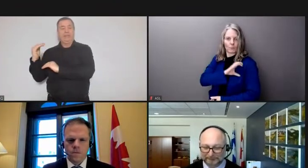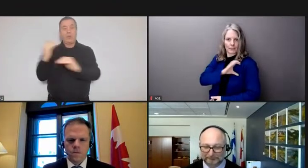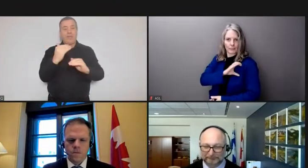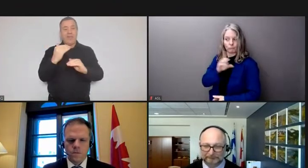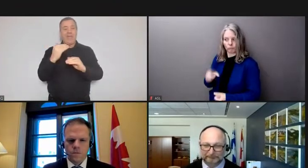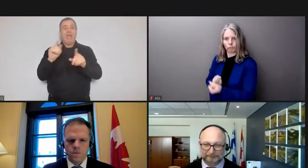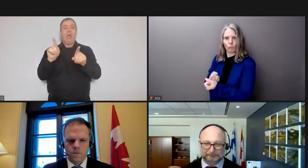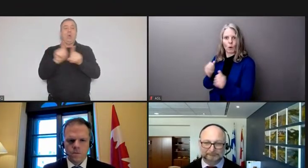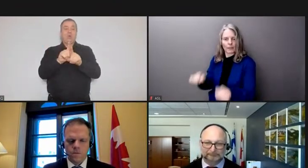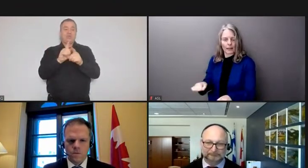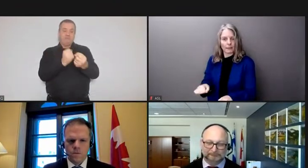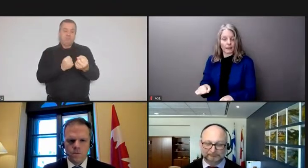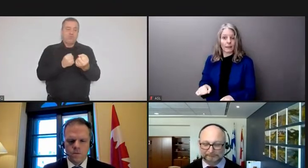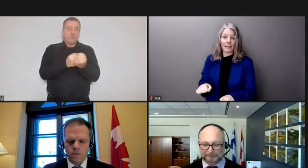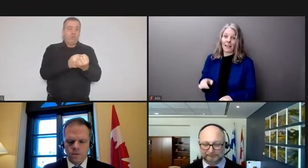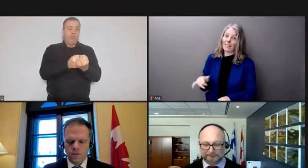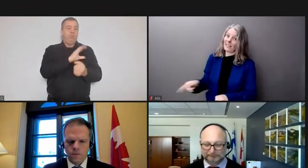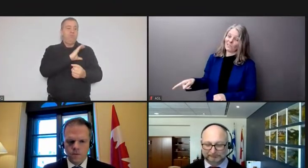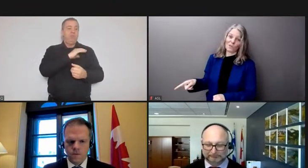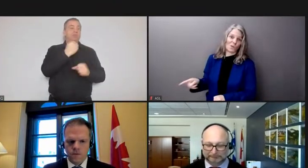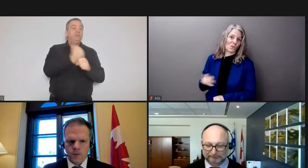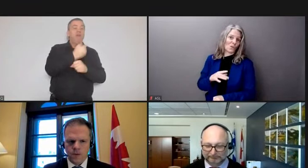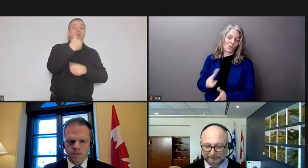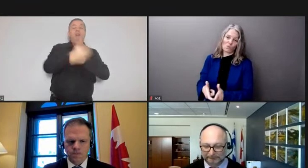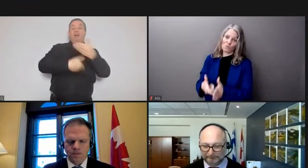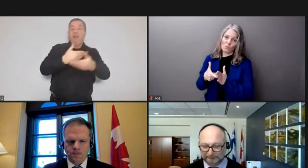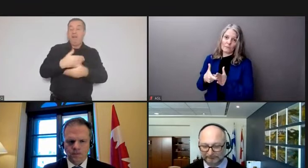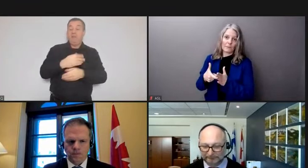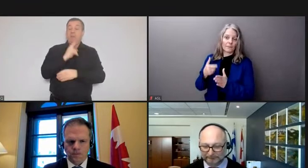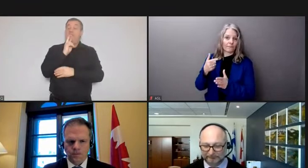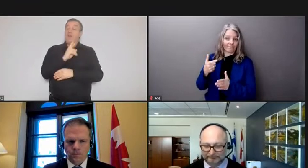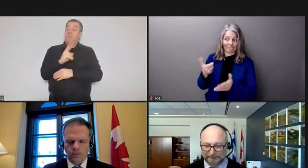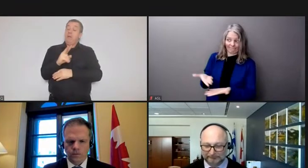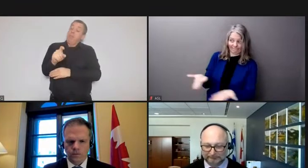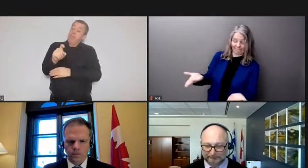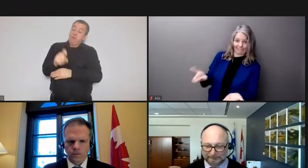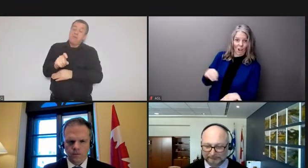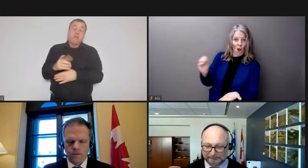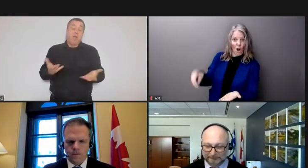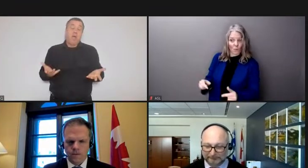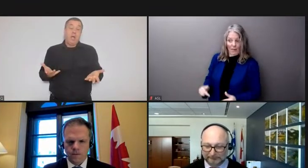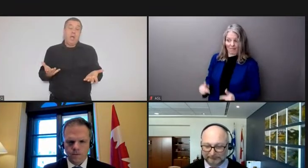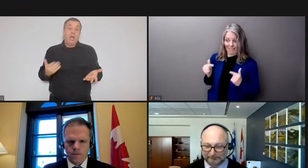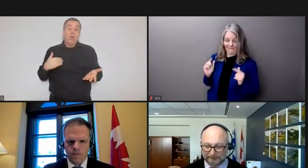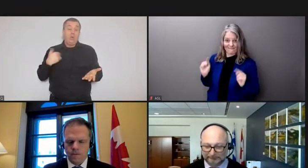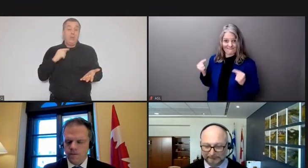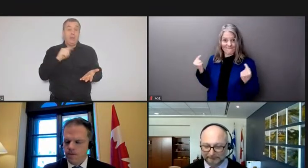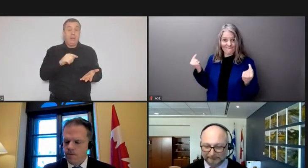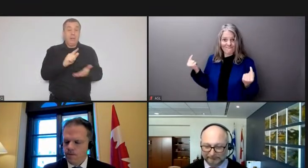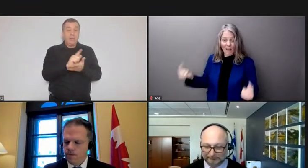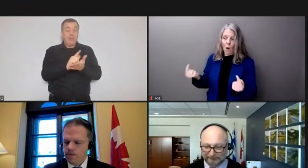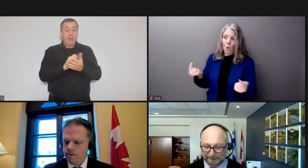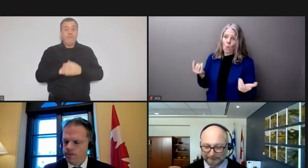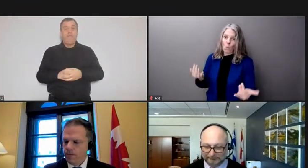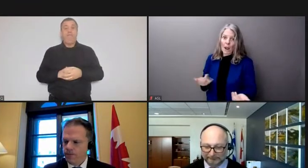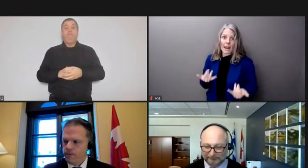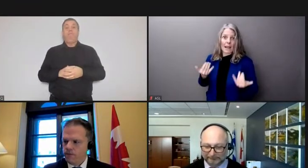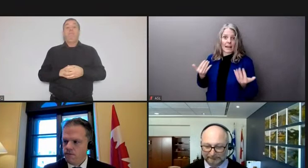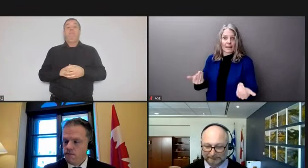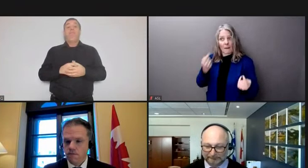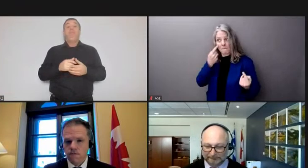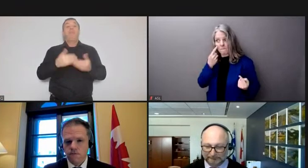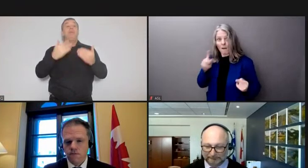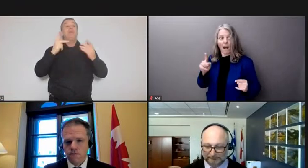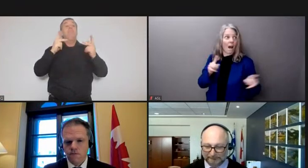is so incredibly necessary. You know the people here have waited a long, long time to come to this moment